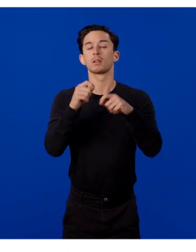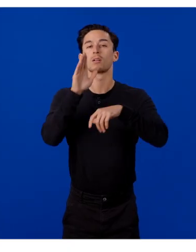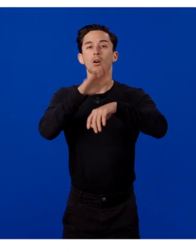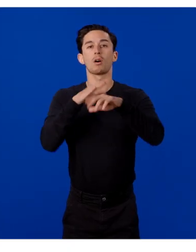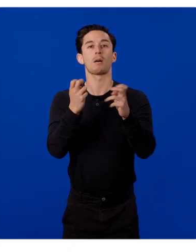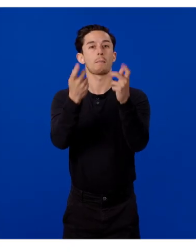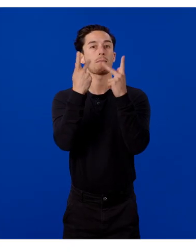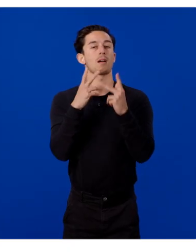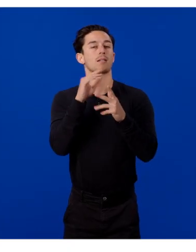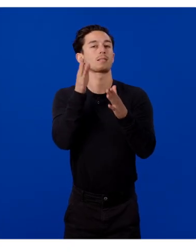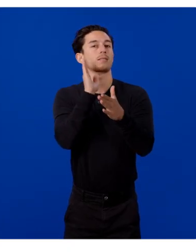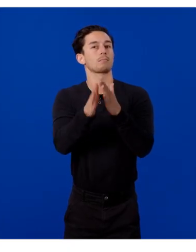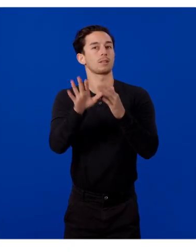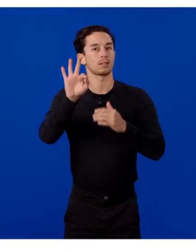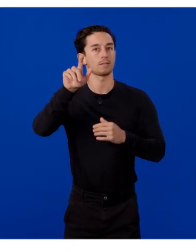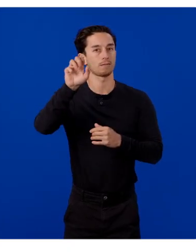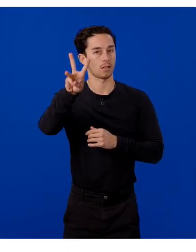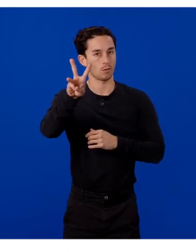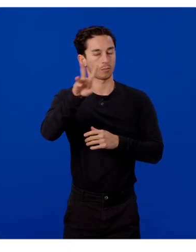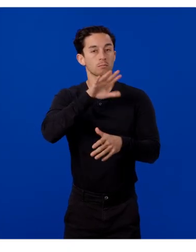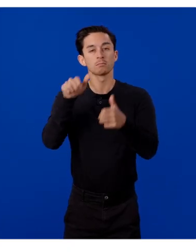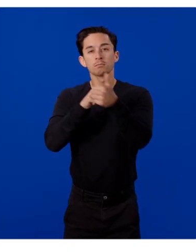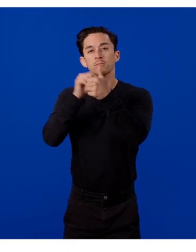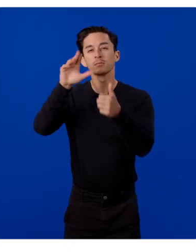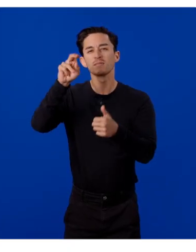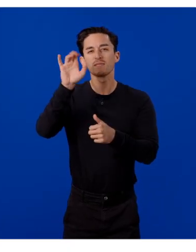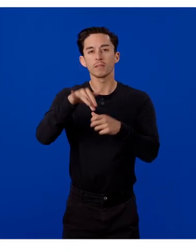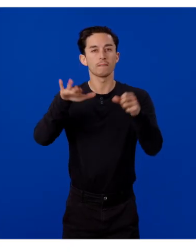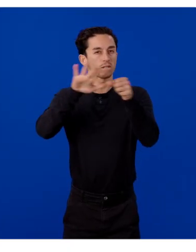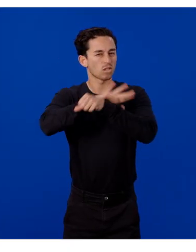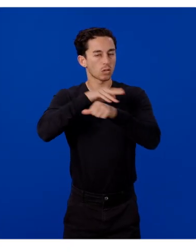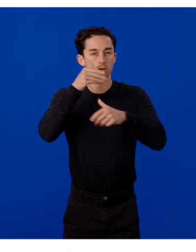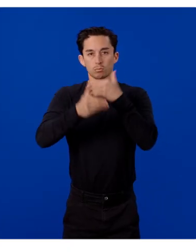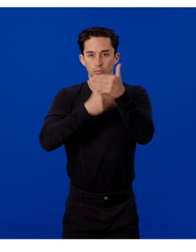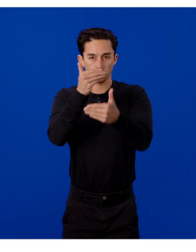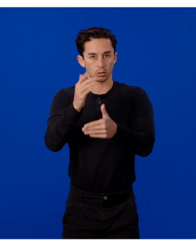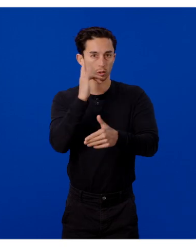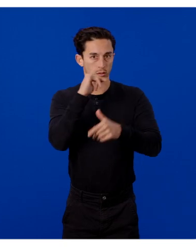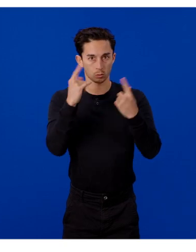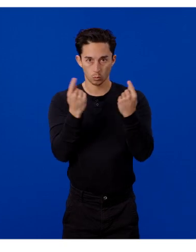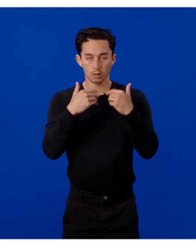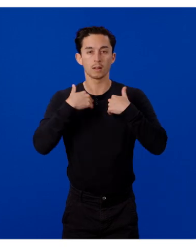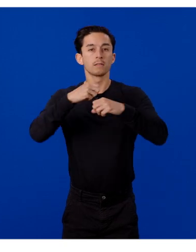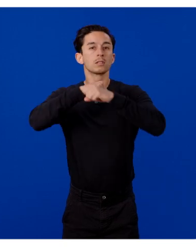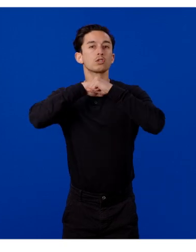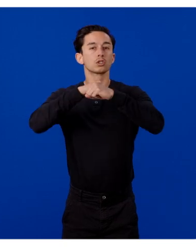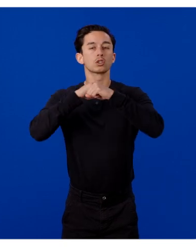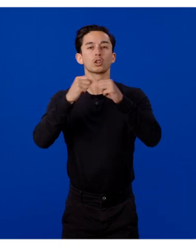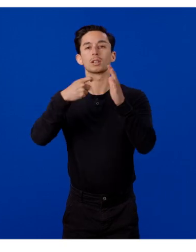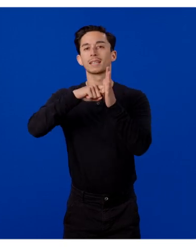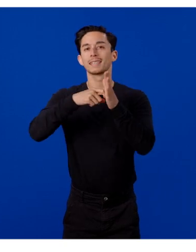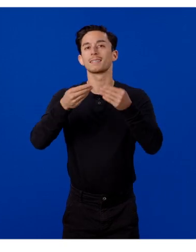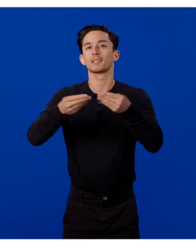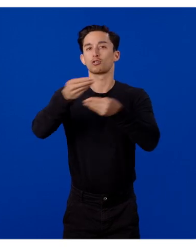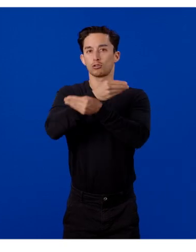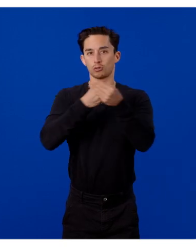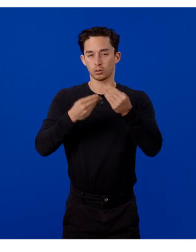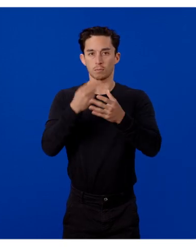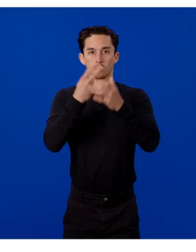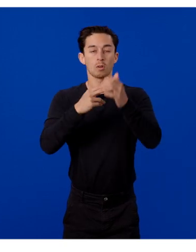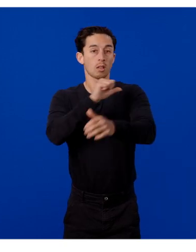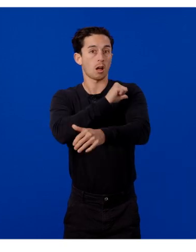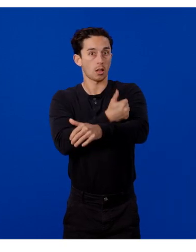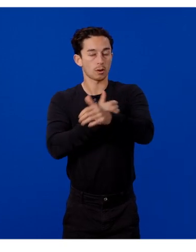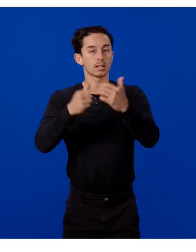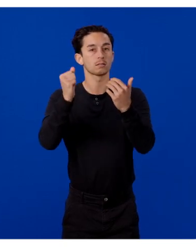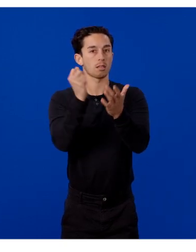complete the flow. Behind the scenes of this entire registration process, there is a secure key exchange that both authorizes and